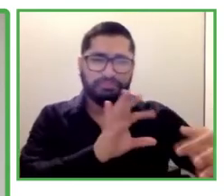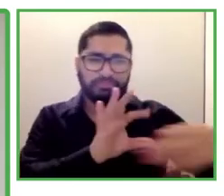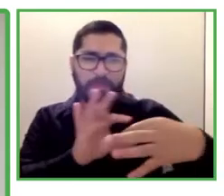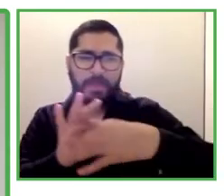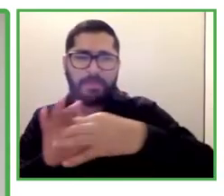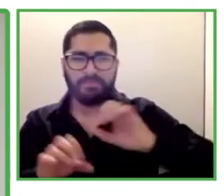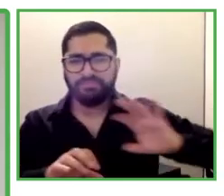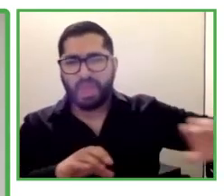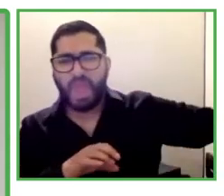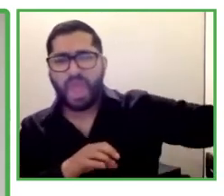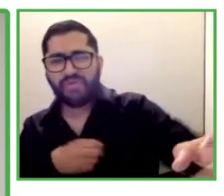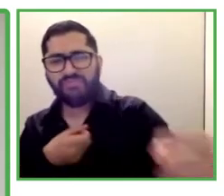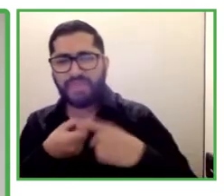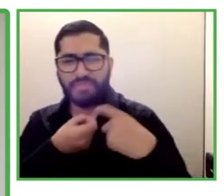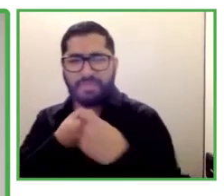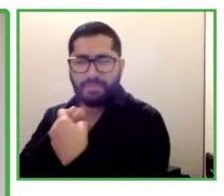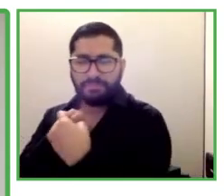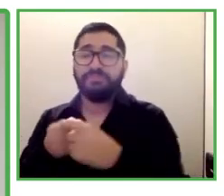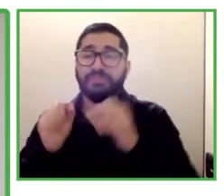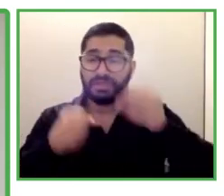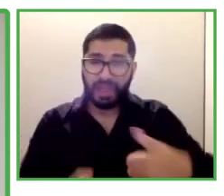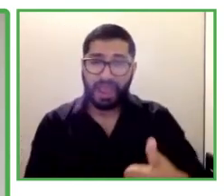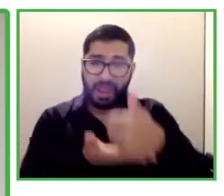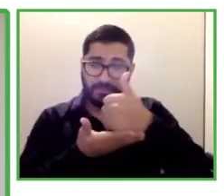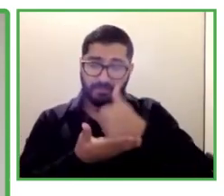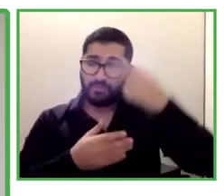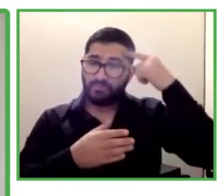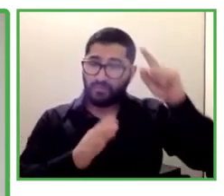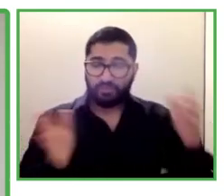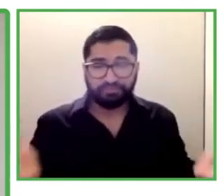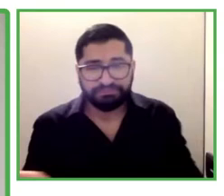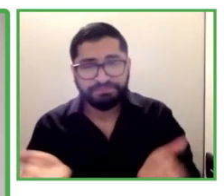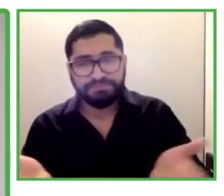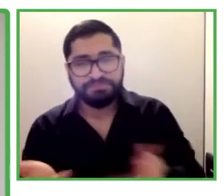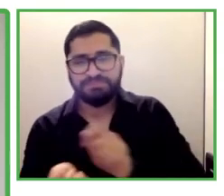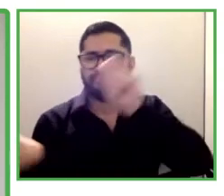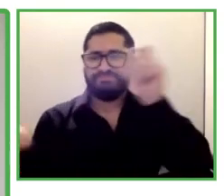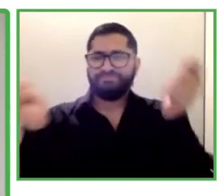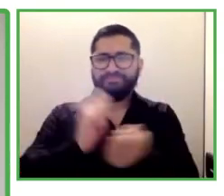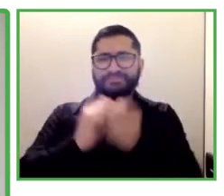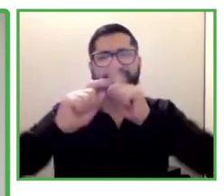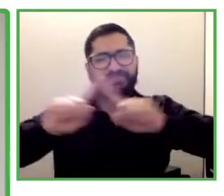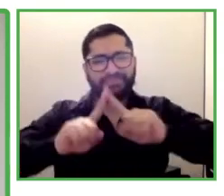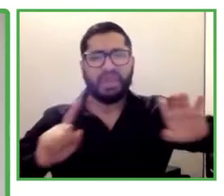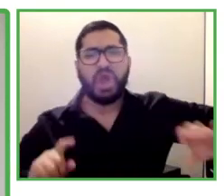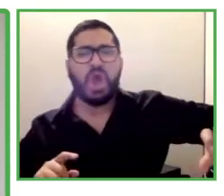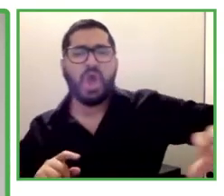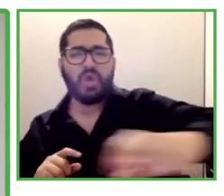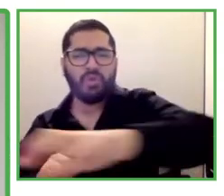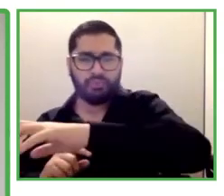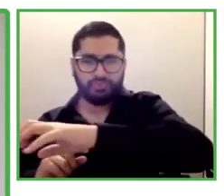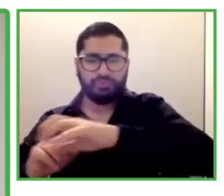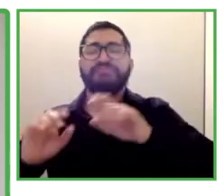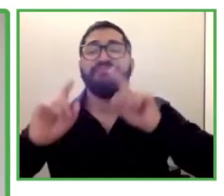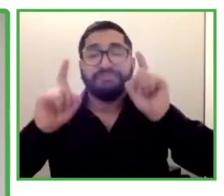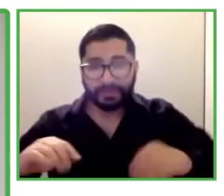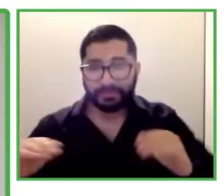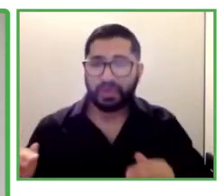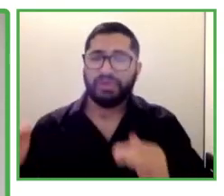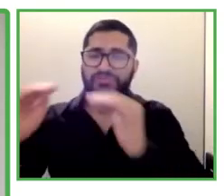replication partners. Partners like yourselves, perhaps, who can hopefully help to adapt and adopt